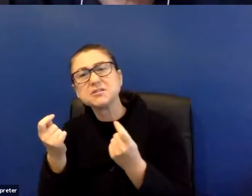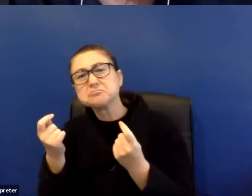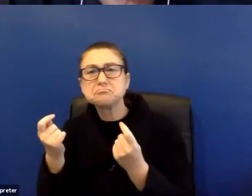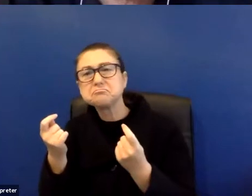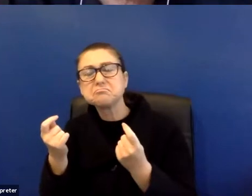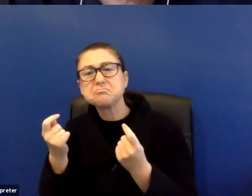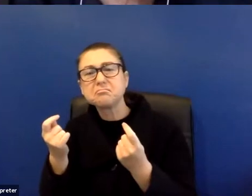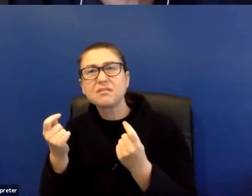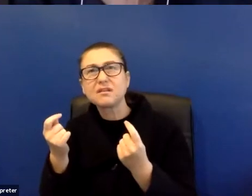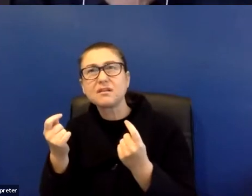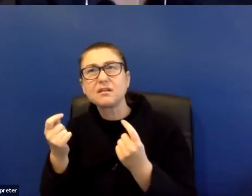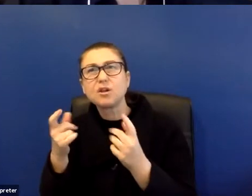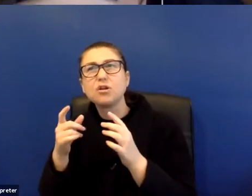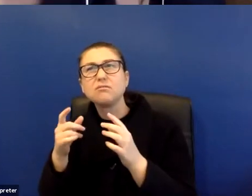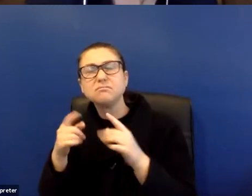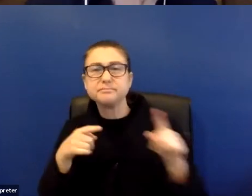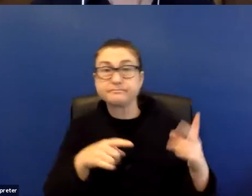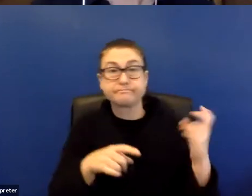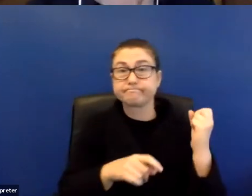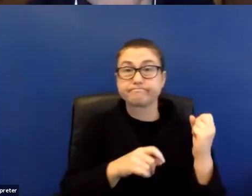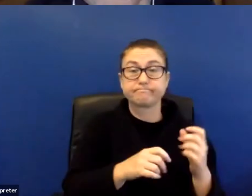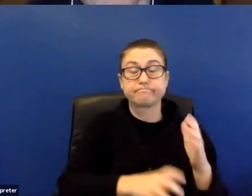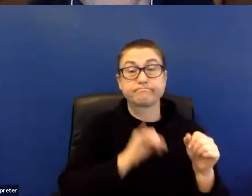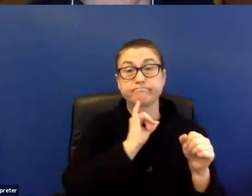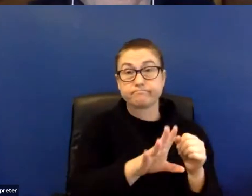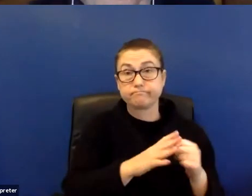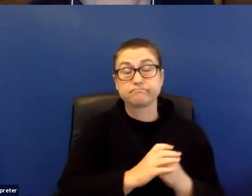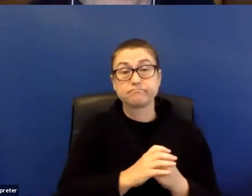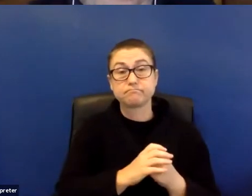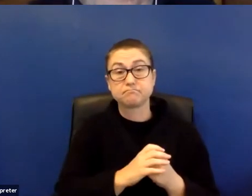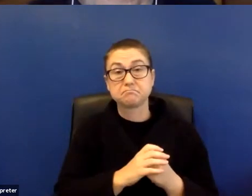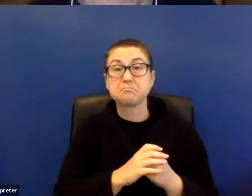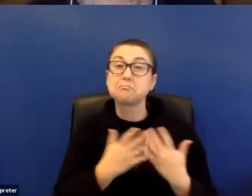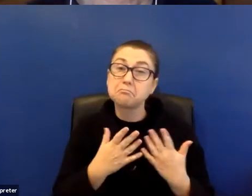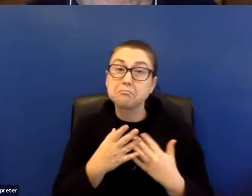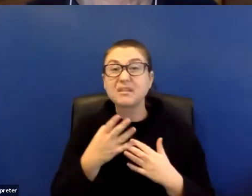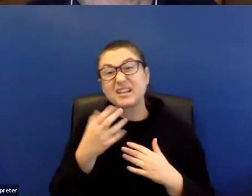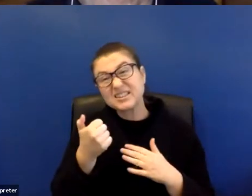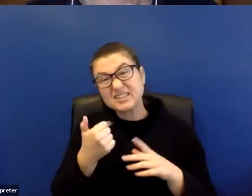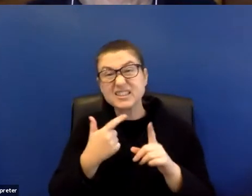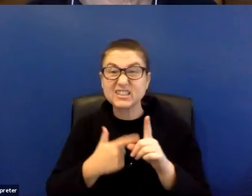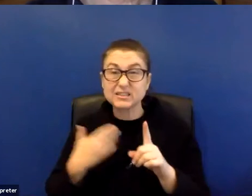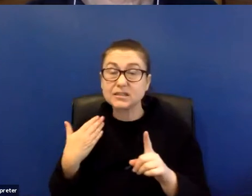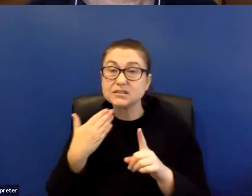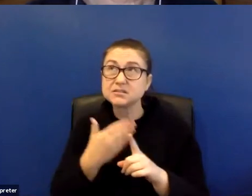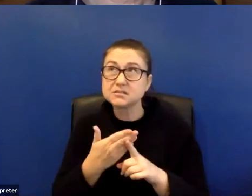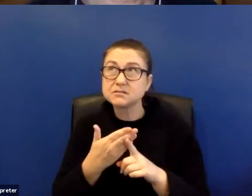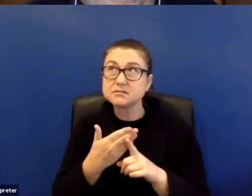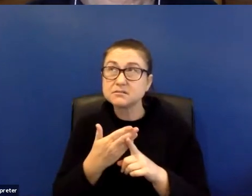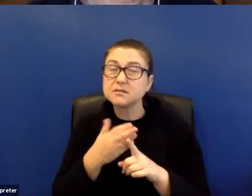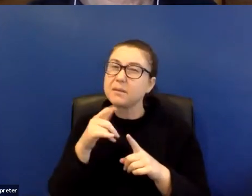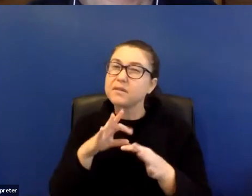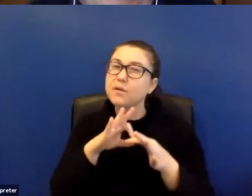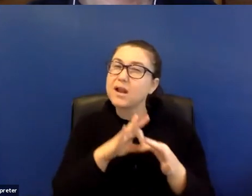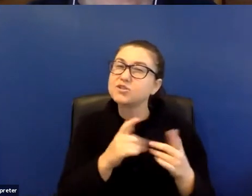resourcing. But I think over the last six years, and this is it sort of relates to the last question about